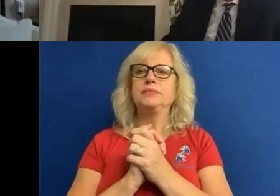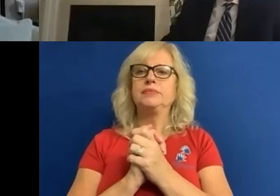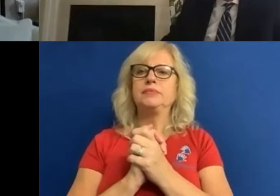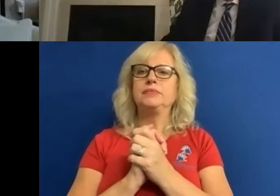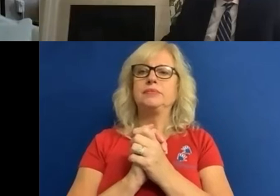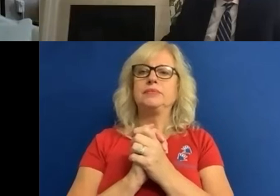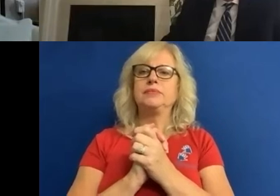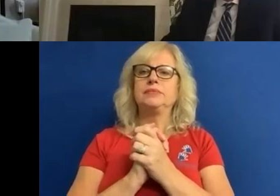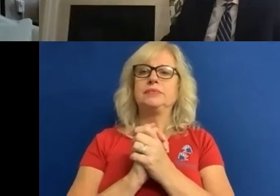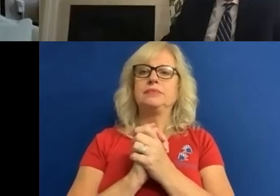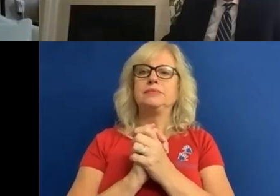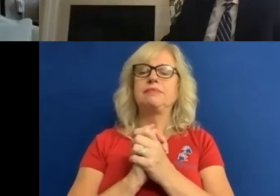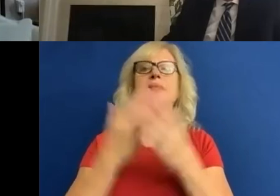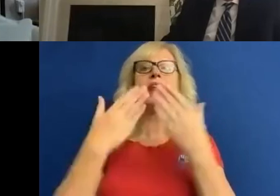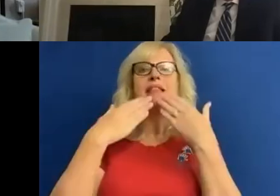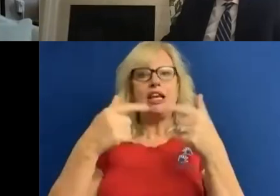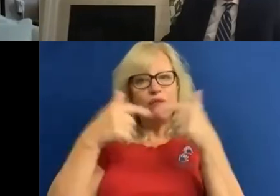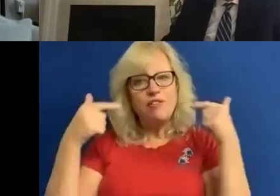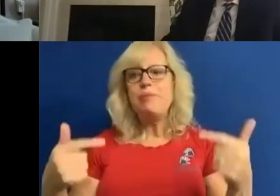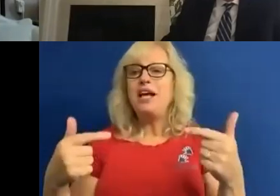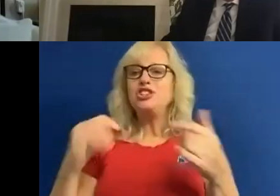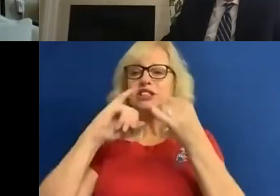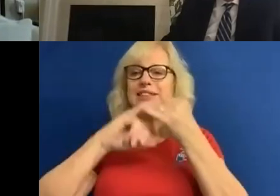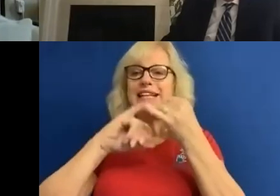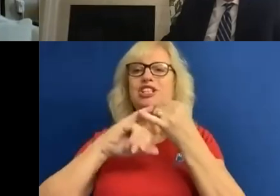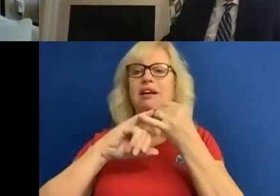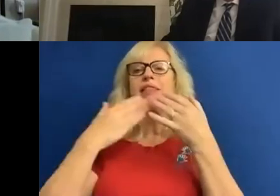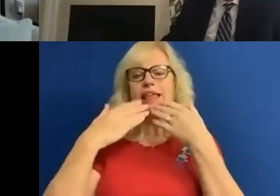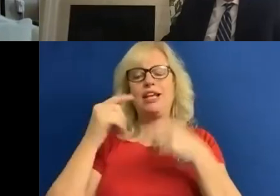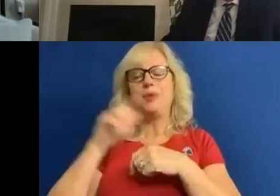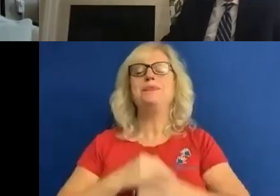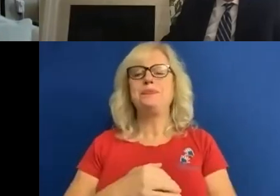Thank you very much. Sasha, thank you for that.